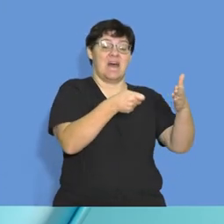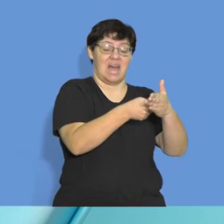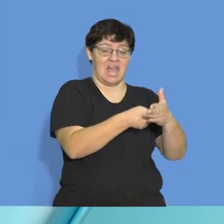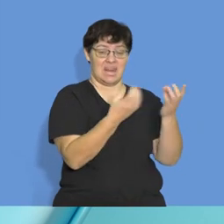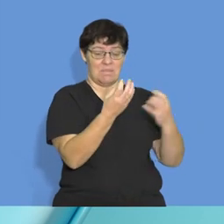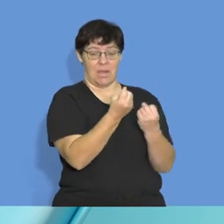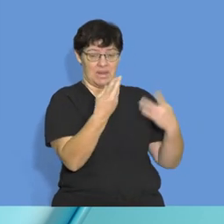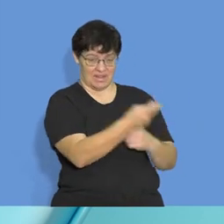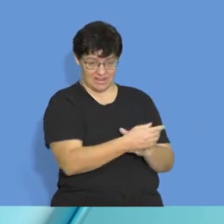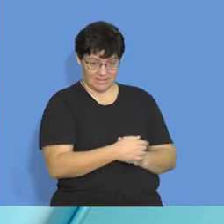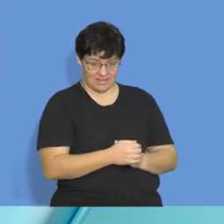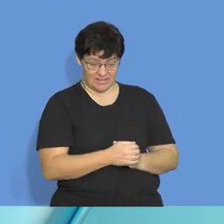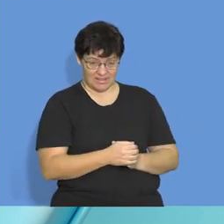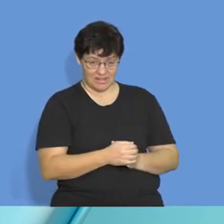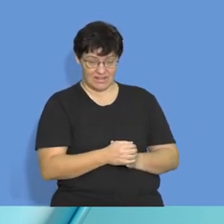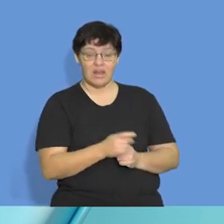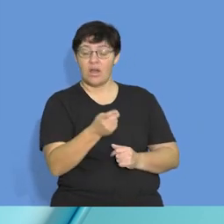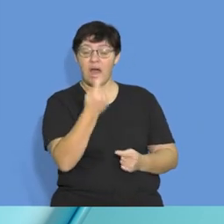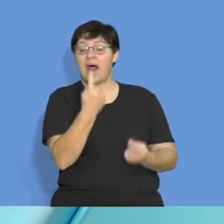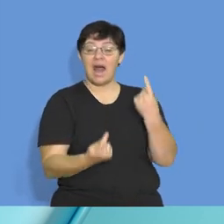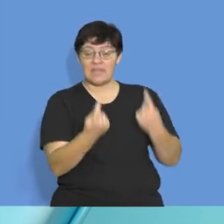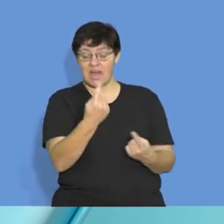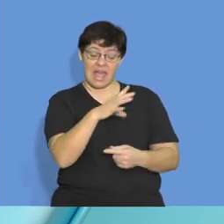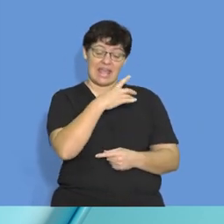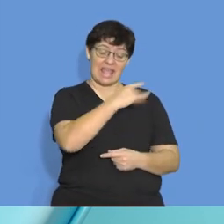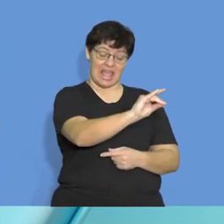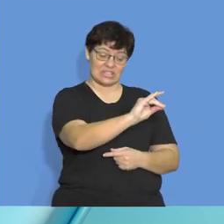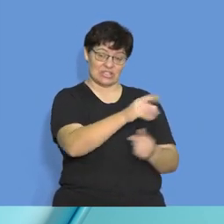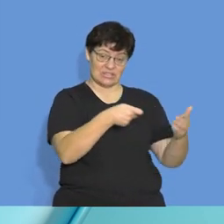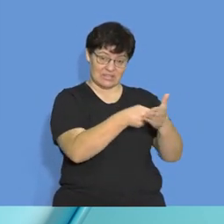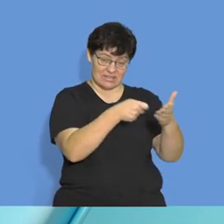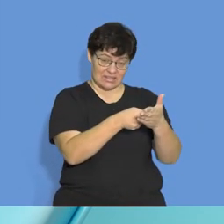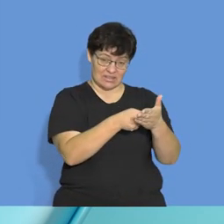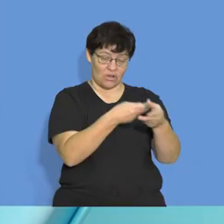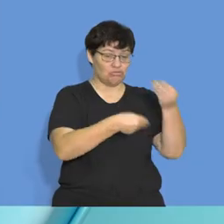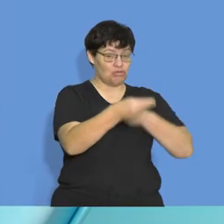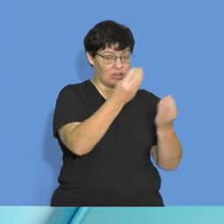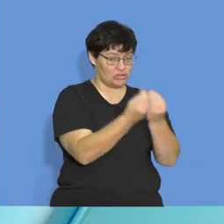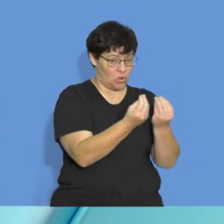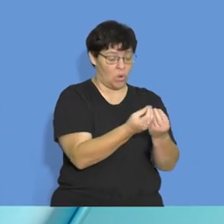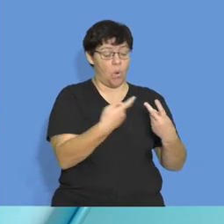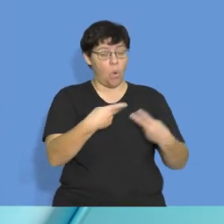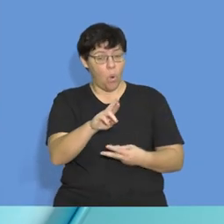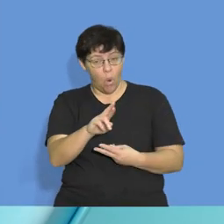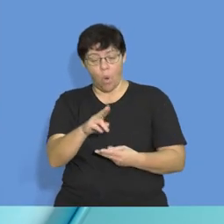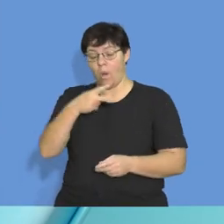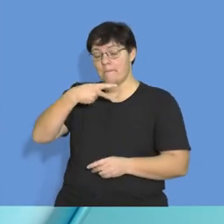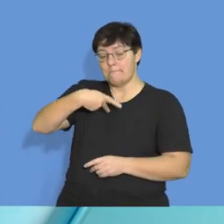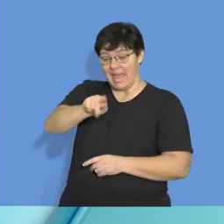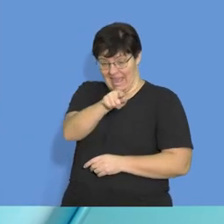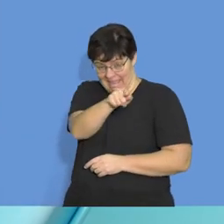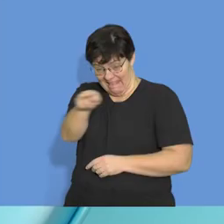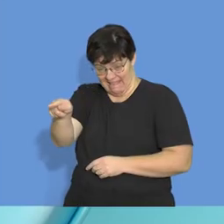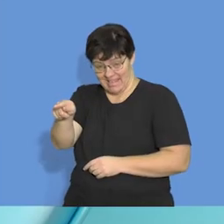whenever you're calculating either cash purchase of trading stock or payments to creditors,